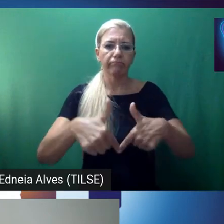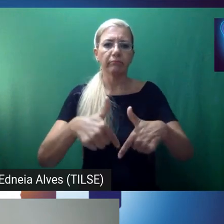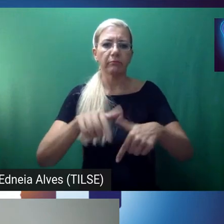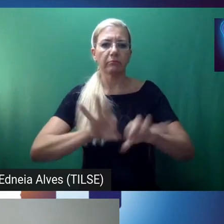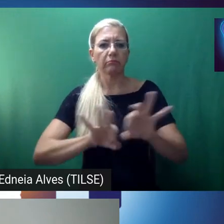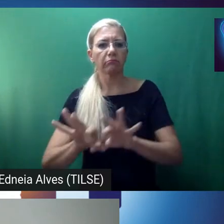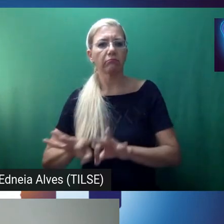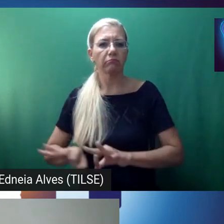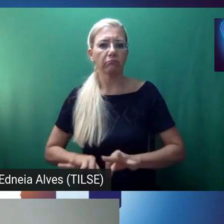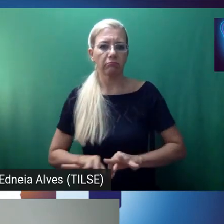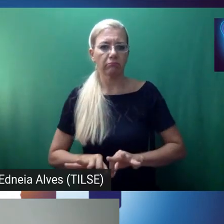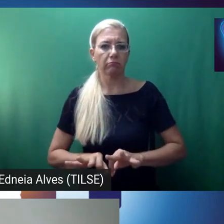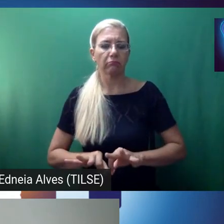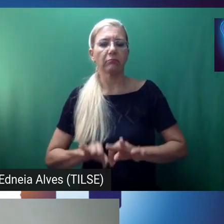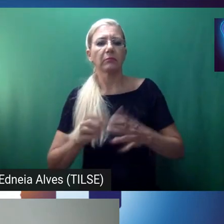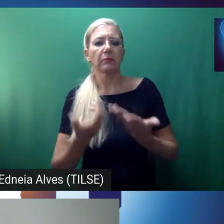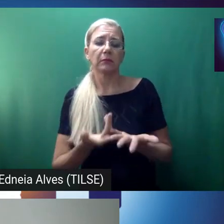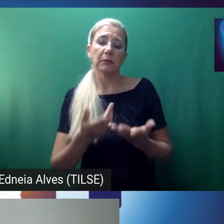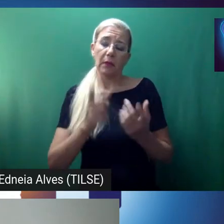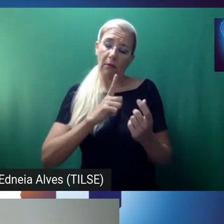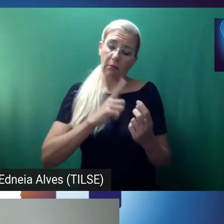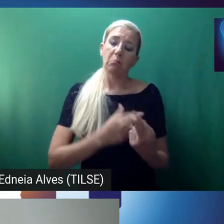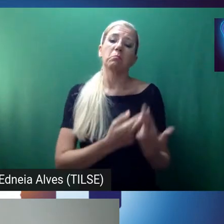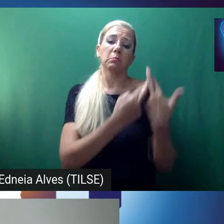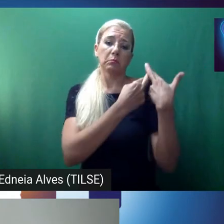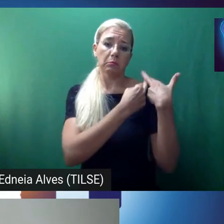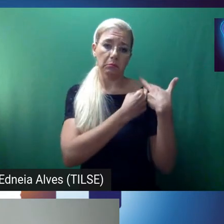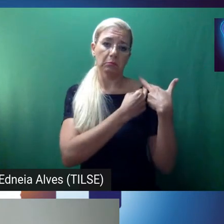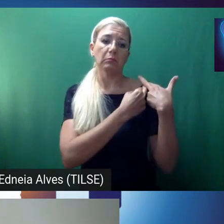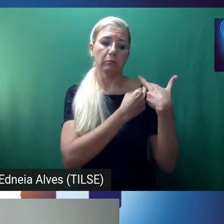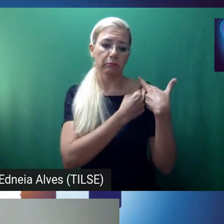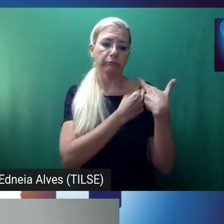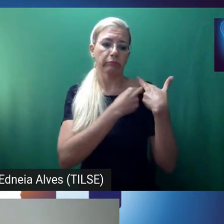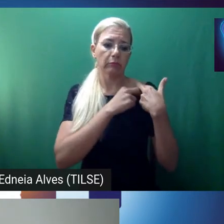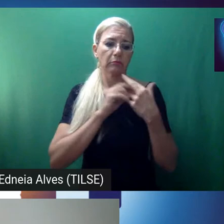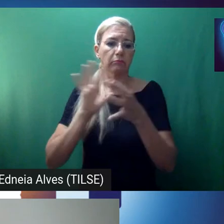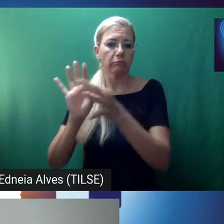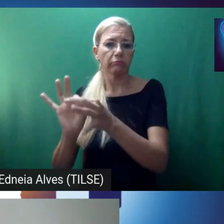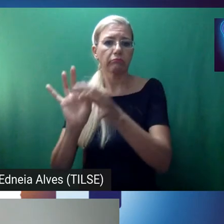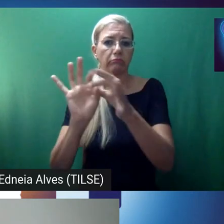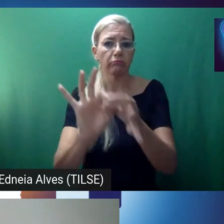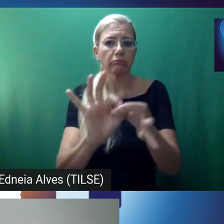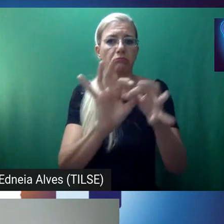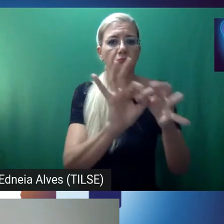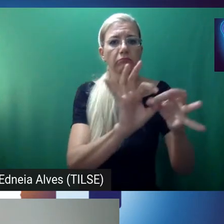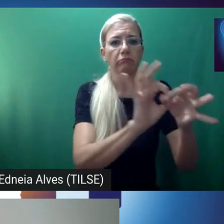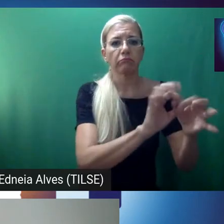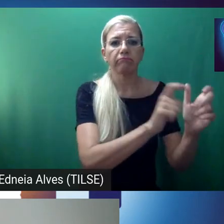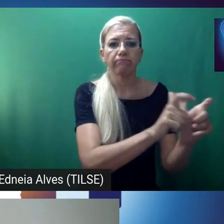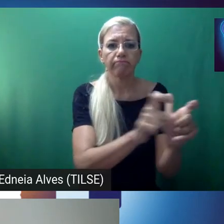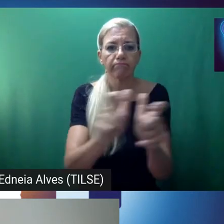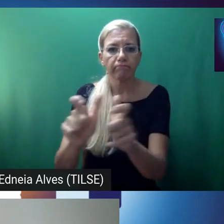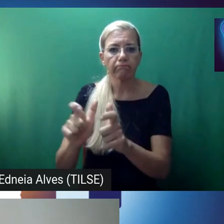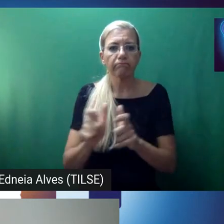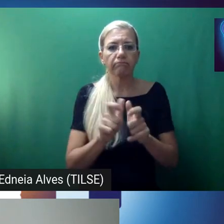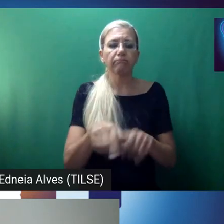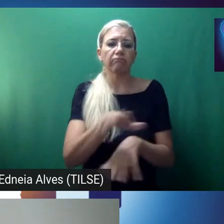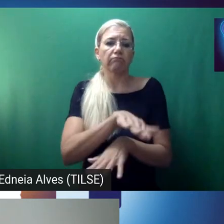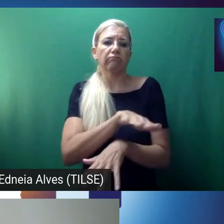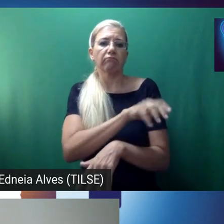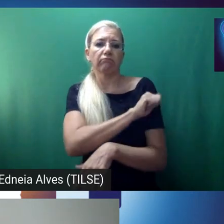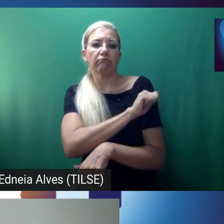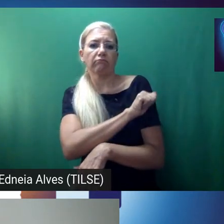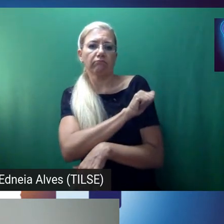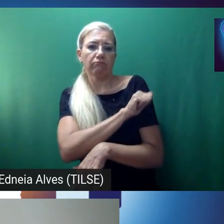have to be responsive to the situation of the students and the situation of the